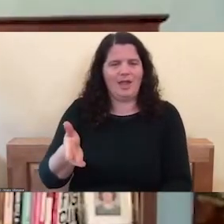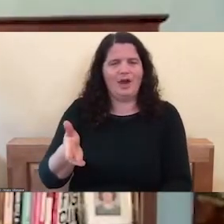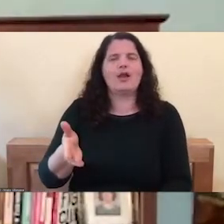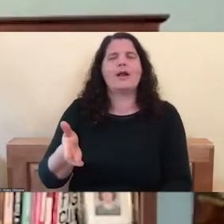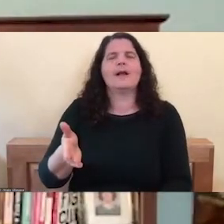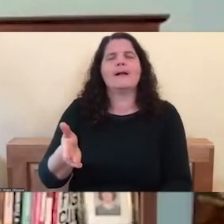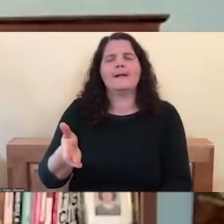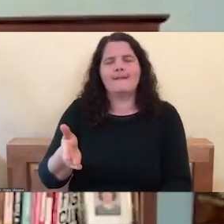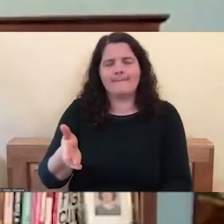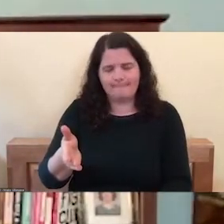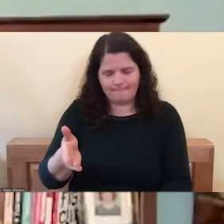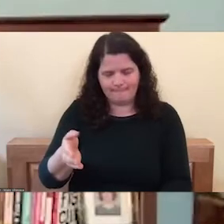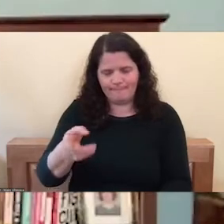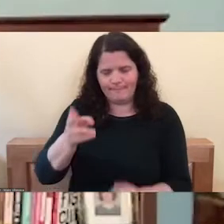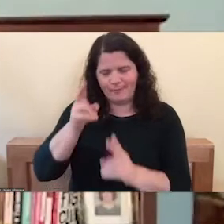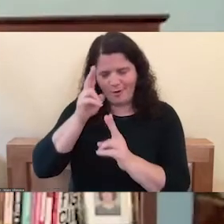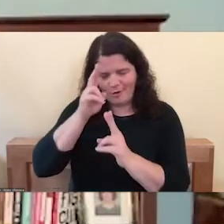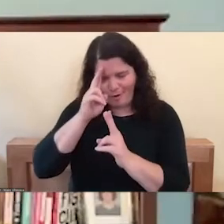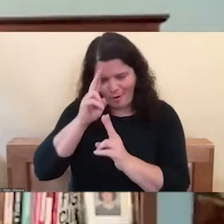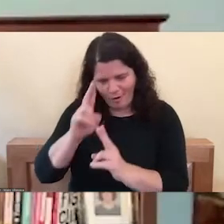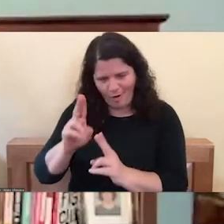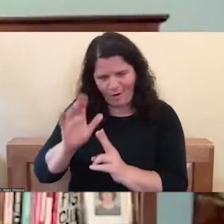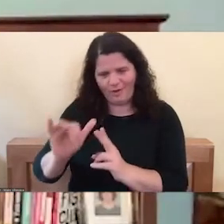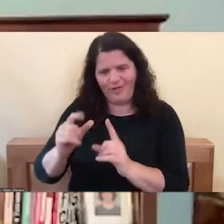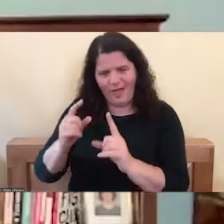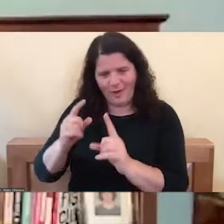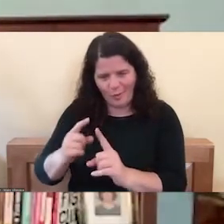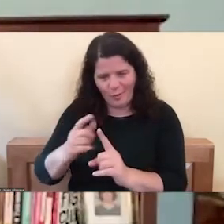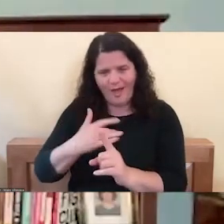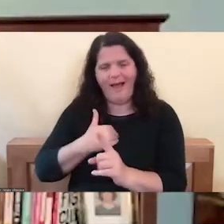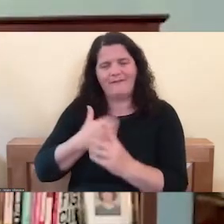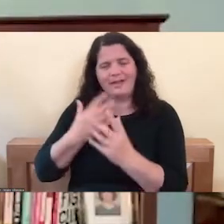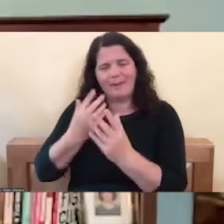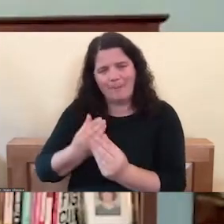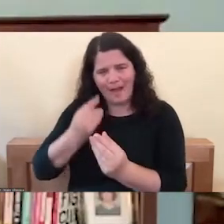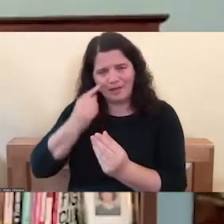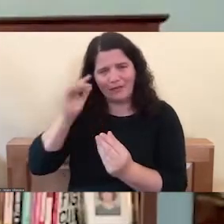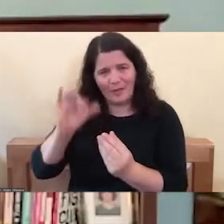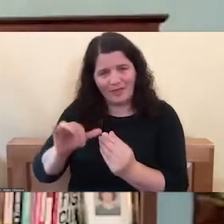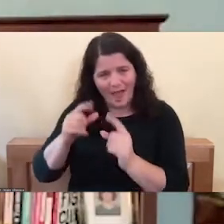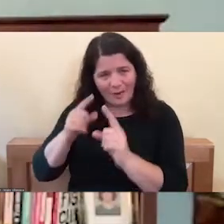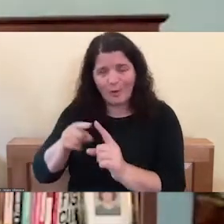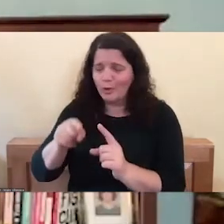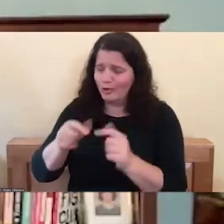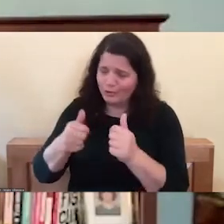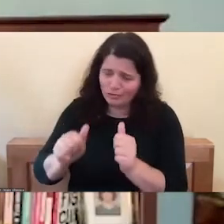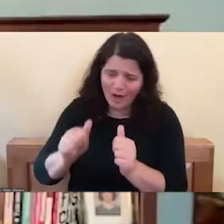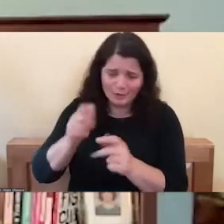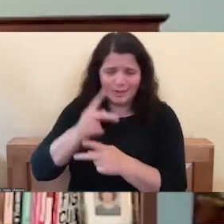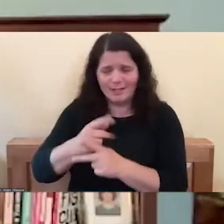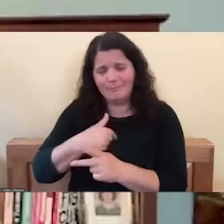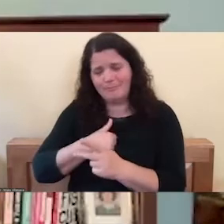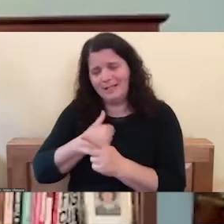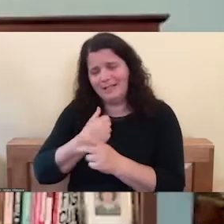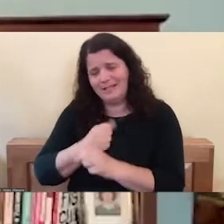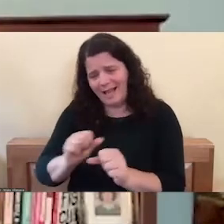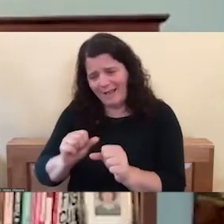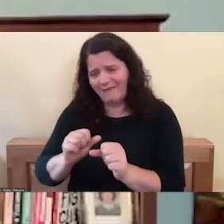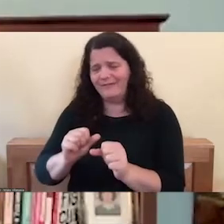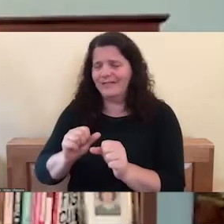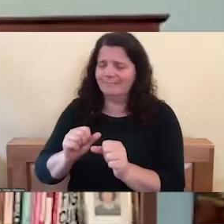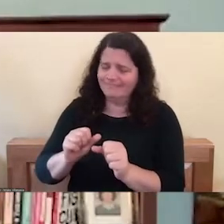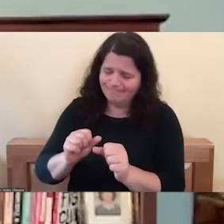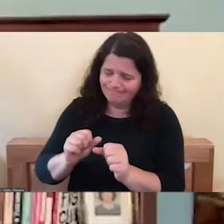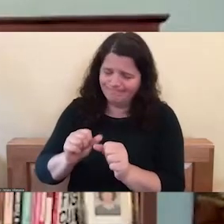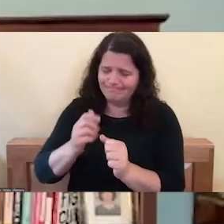and have compassion for those parts of ourselves that are trying to keep us safe, even though maybe in a malproductive way, the